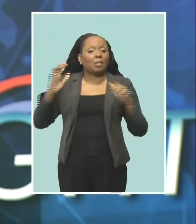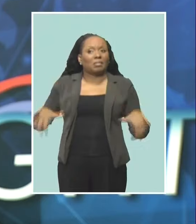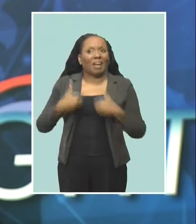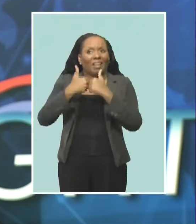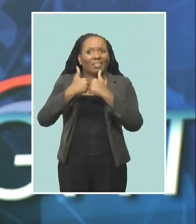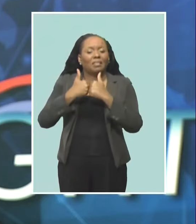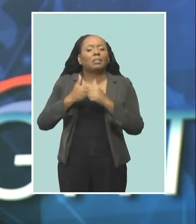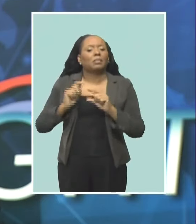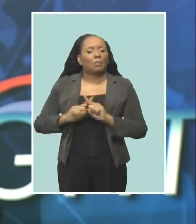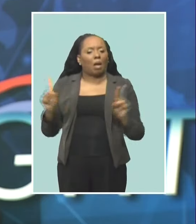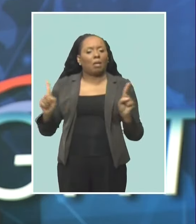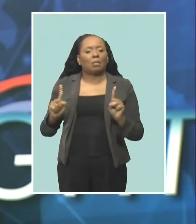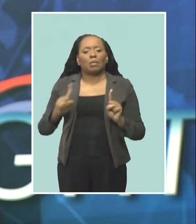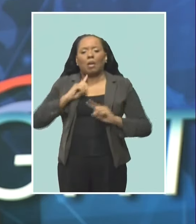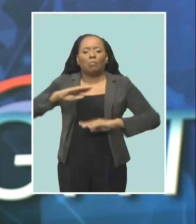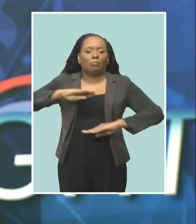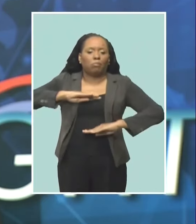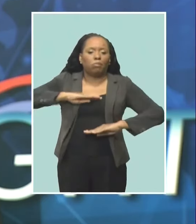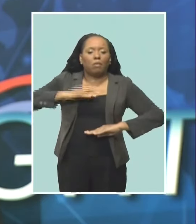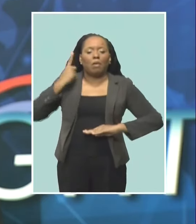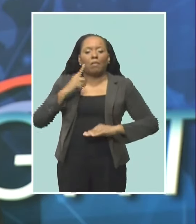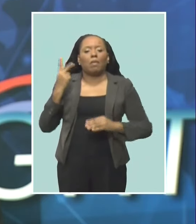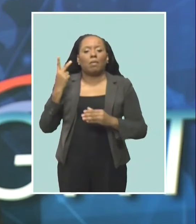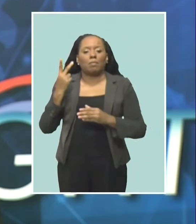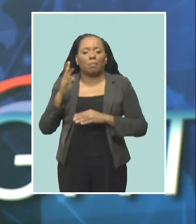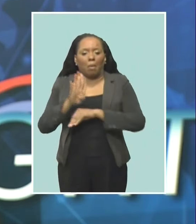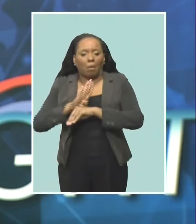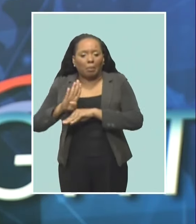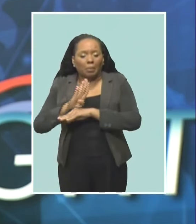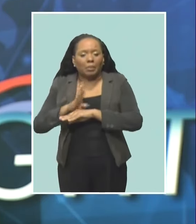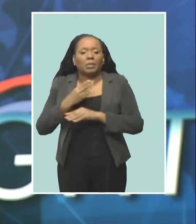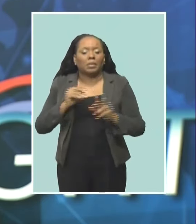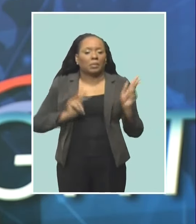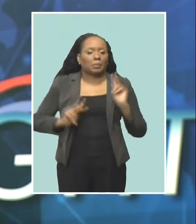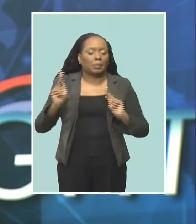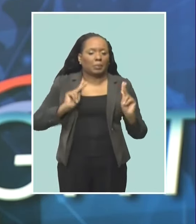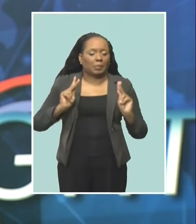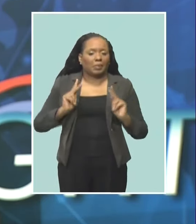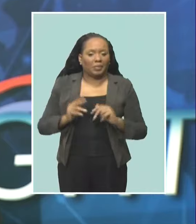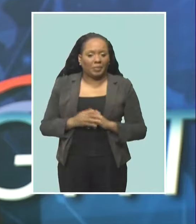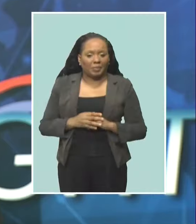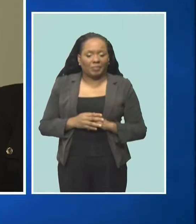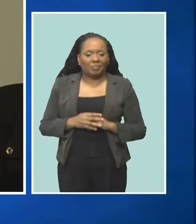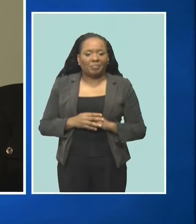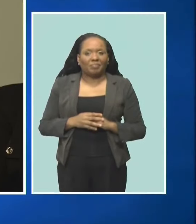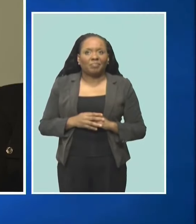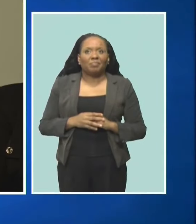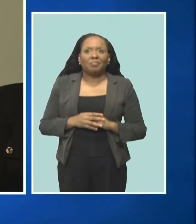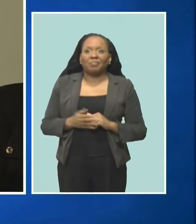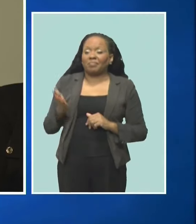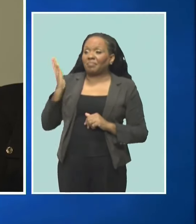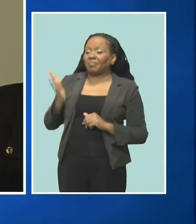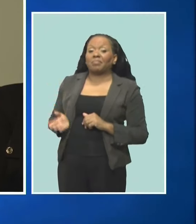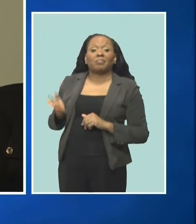challenging, but a fulfilling one for both Barbados and its citizens. Last year,